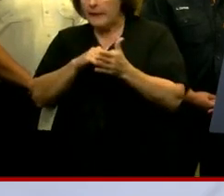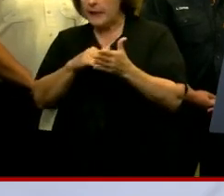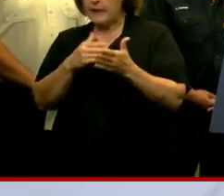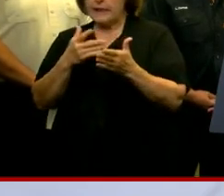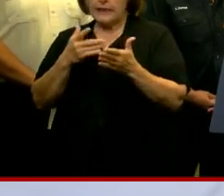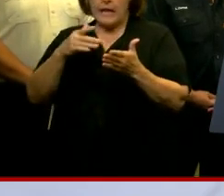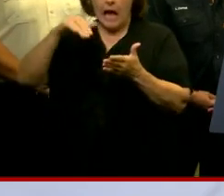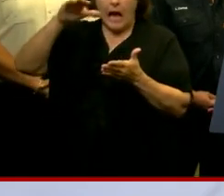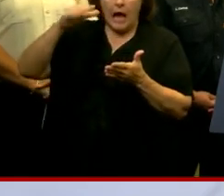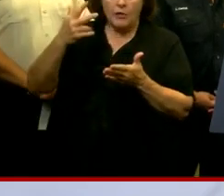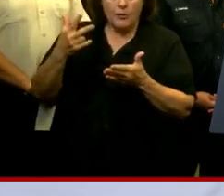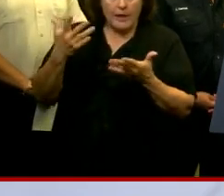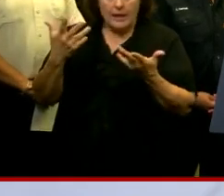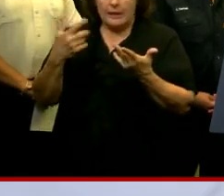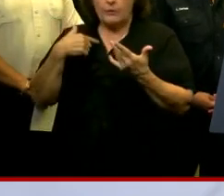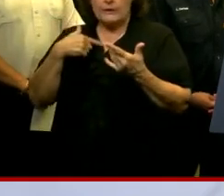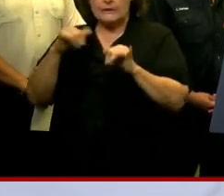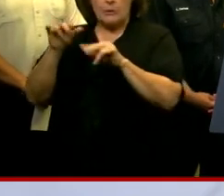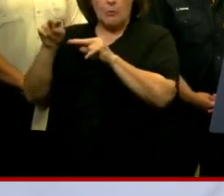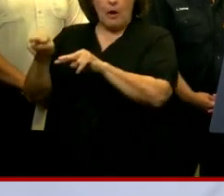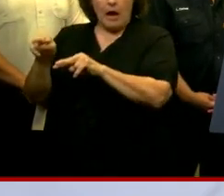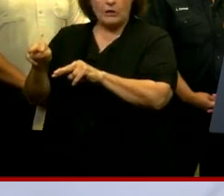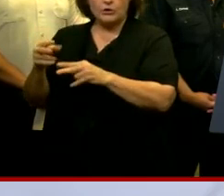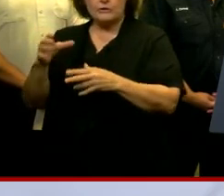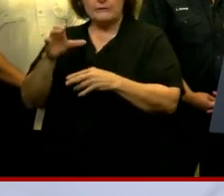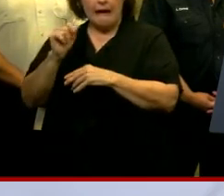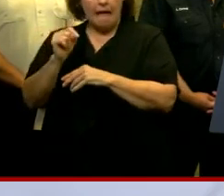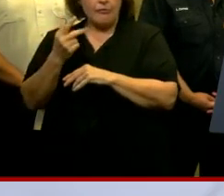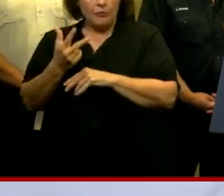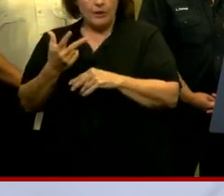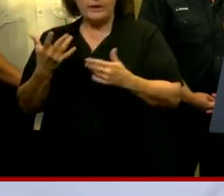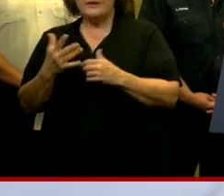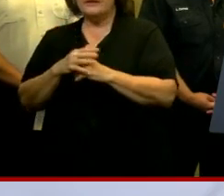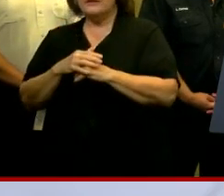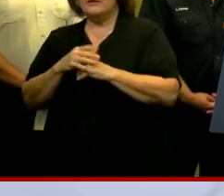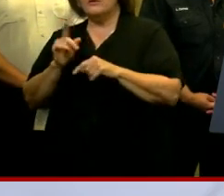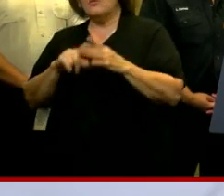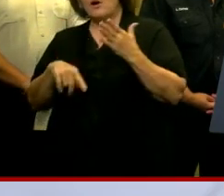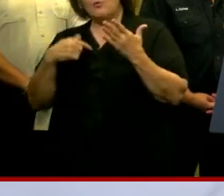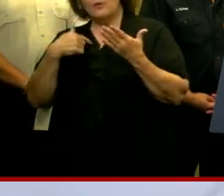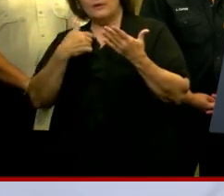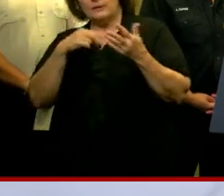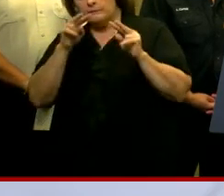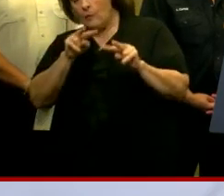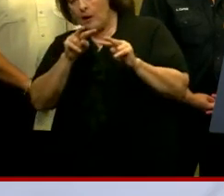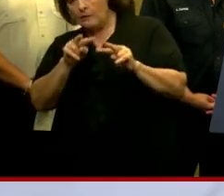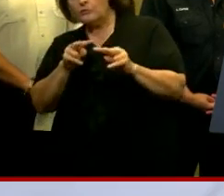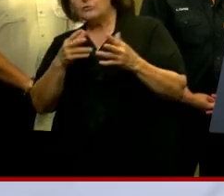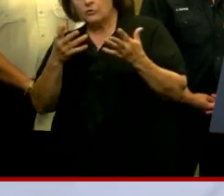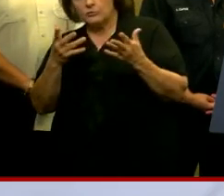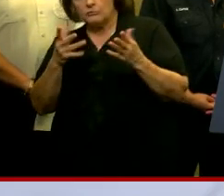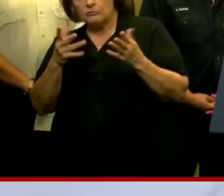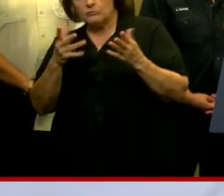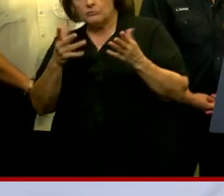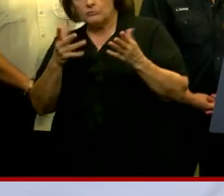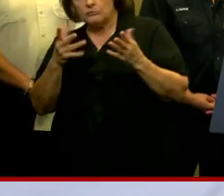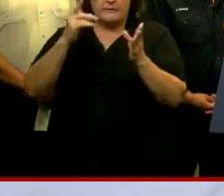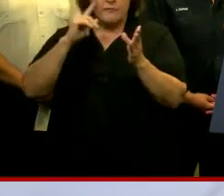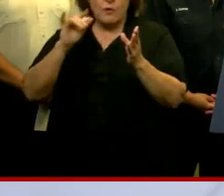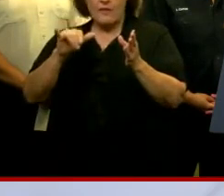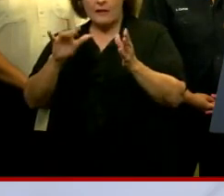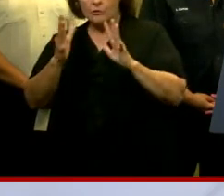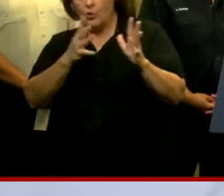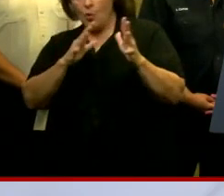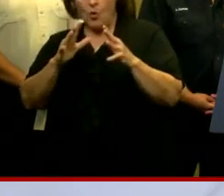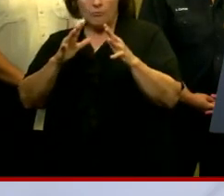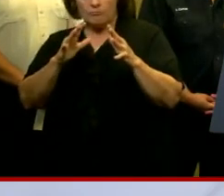level three. We are looking at that. What they have seen, though, is consistency in track, which is good as far as, you know, the track